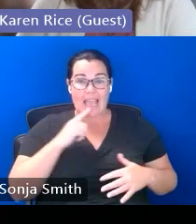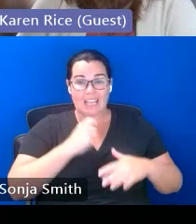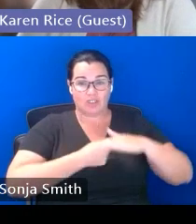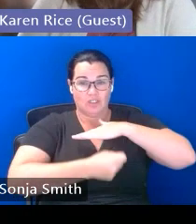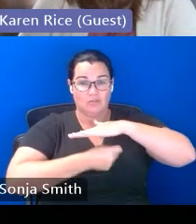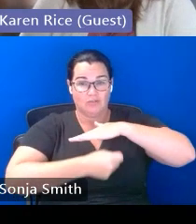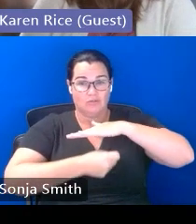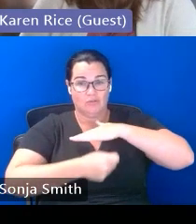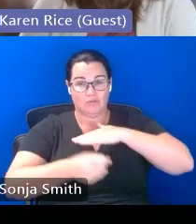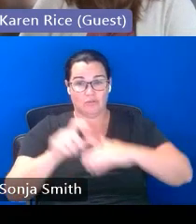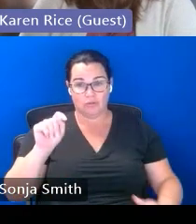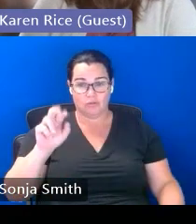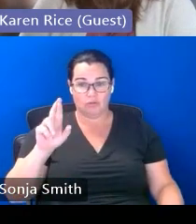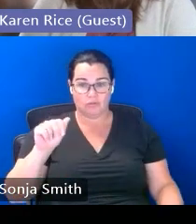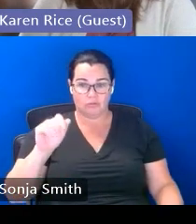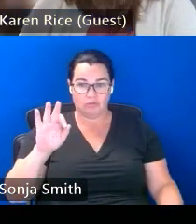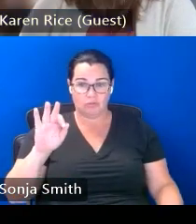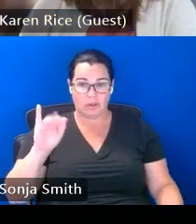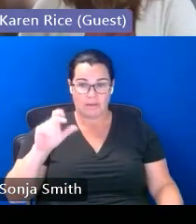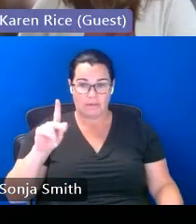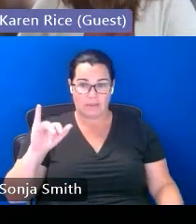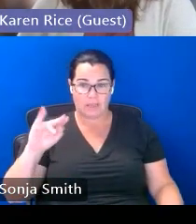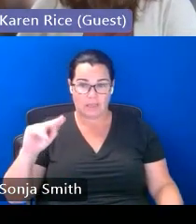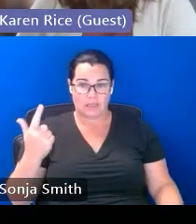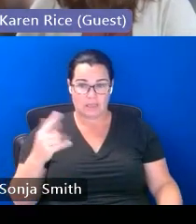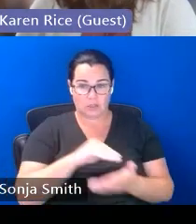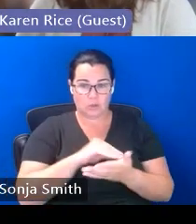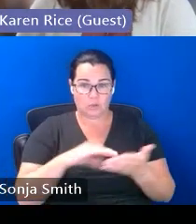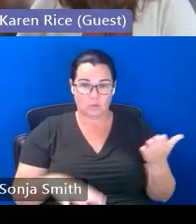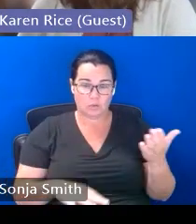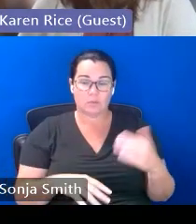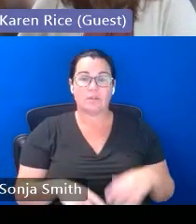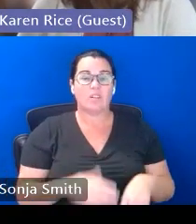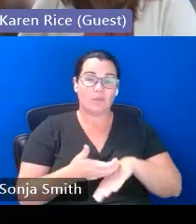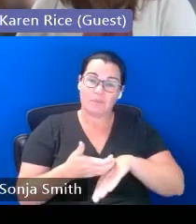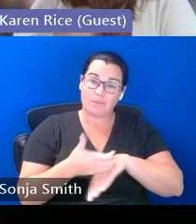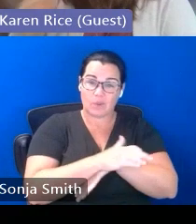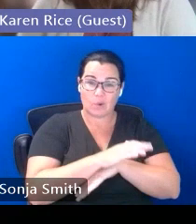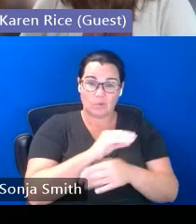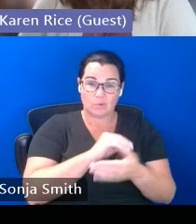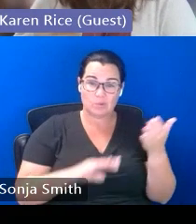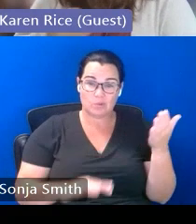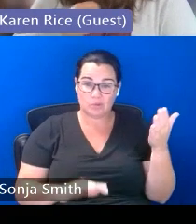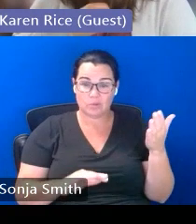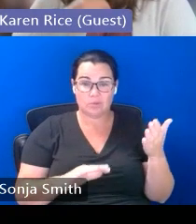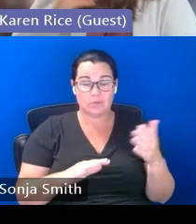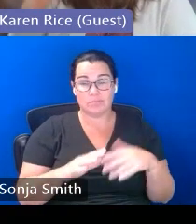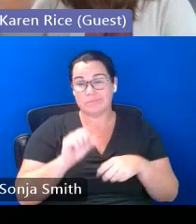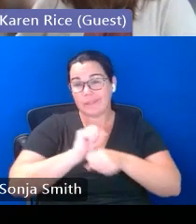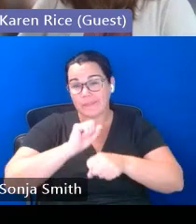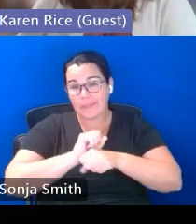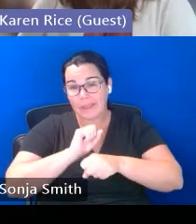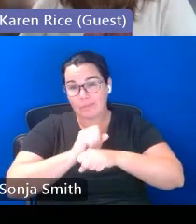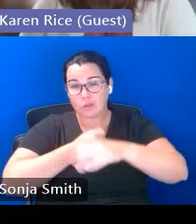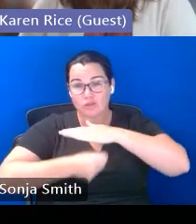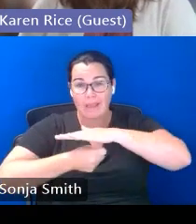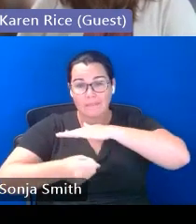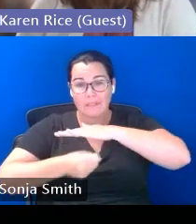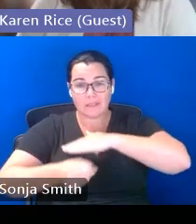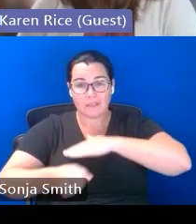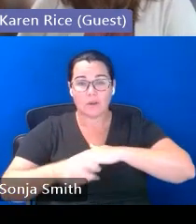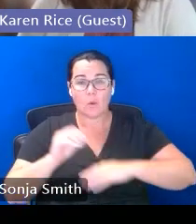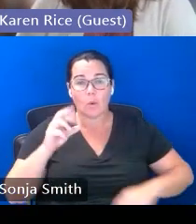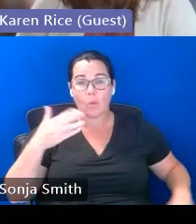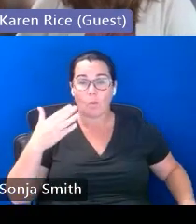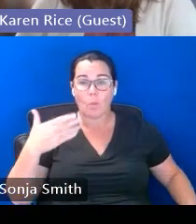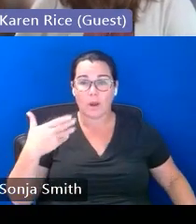who are forcing them into labor trafficking or whatever that might look like